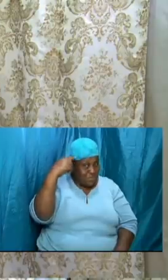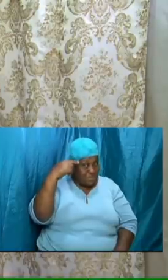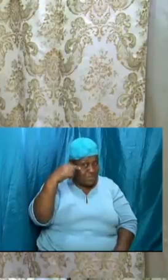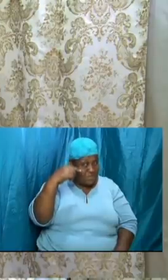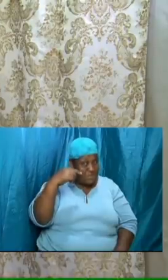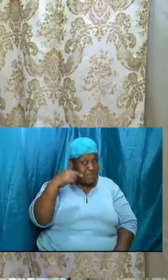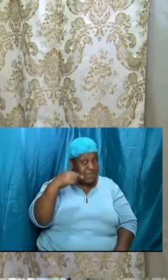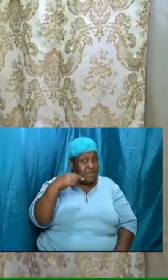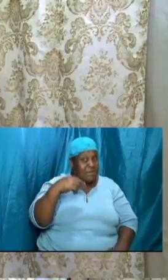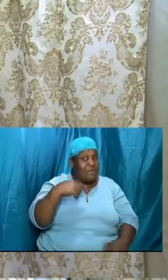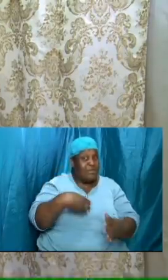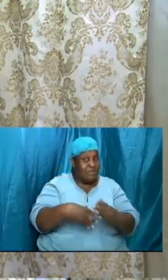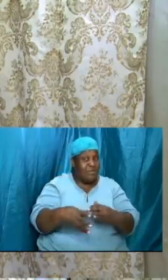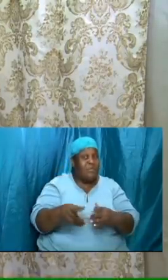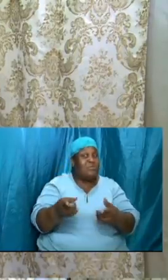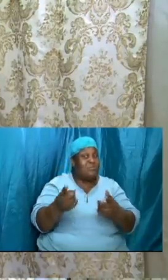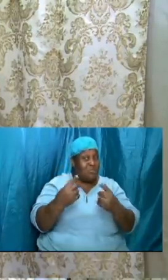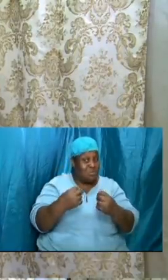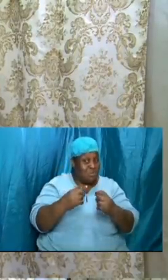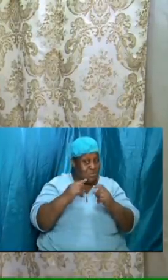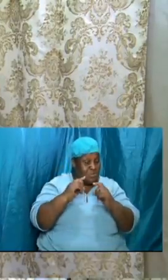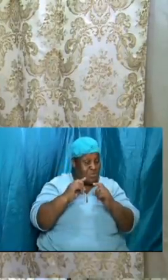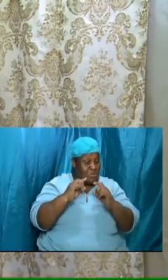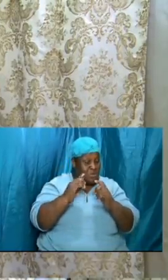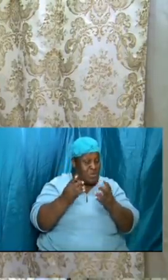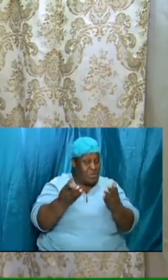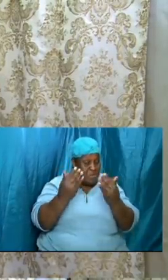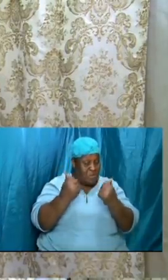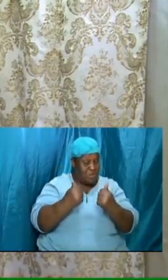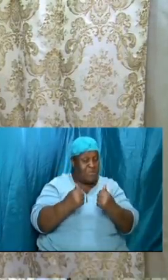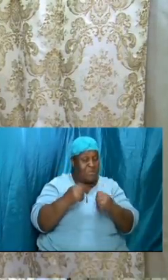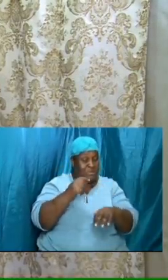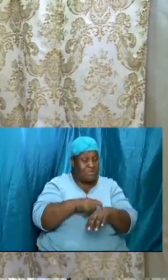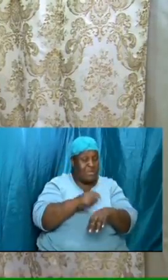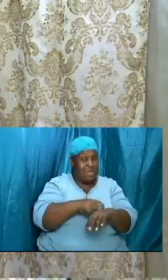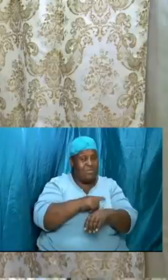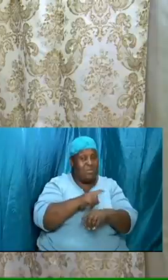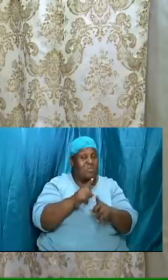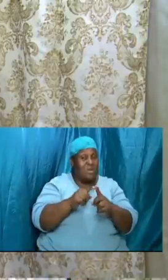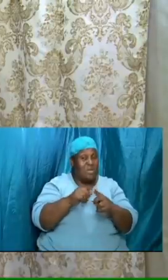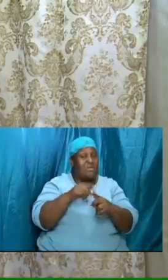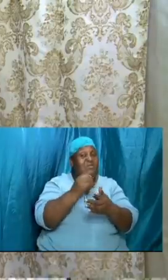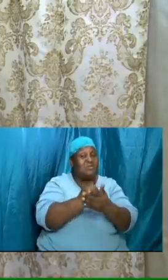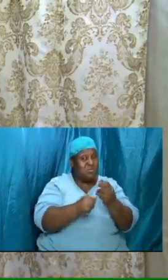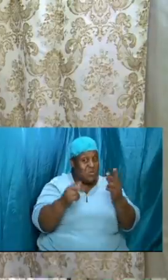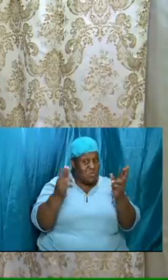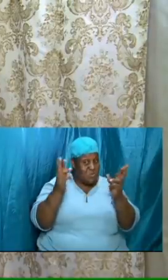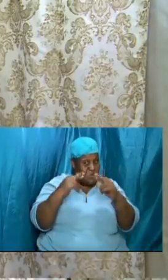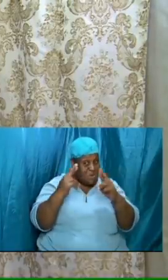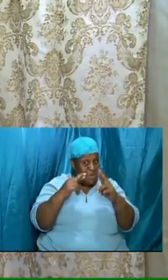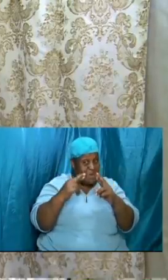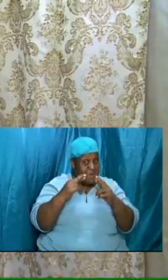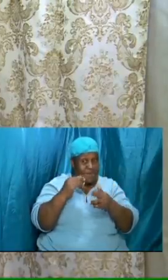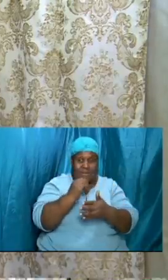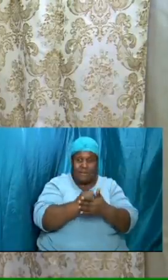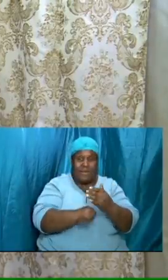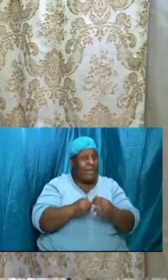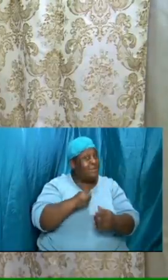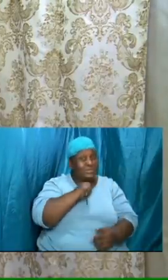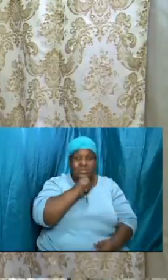when the time comes and so there is this concern there is this